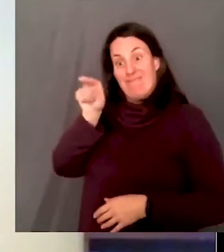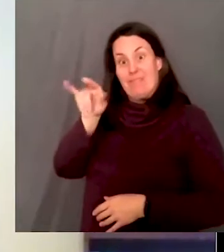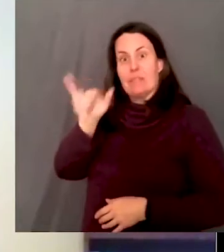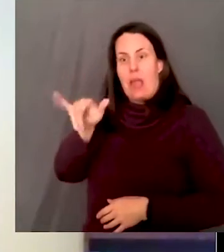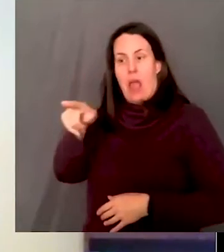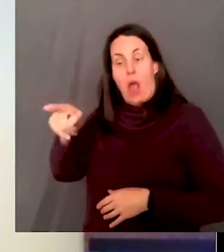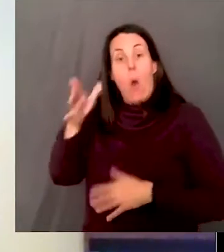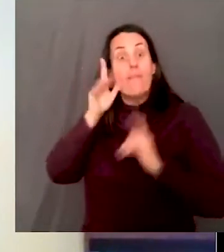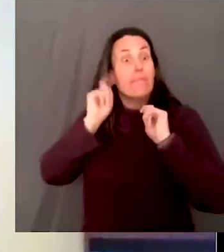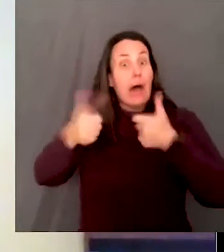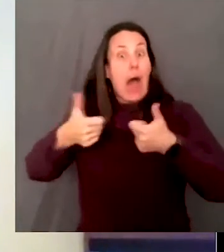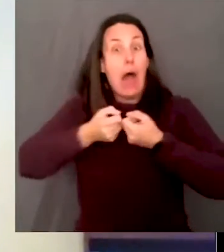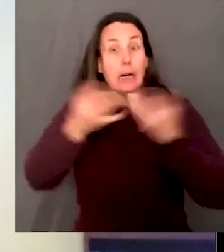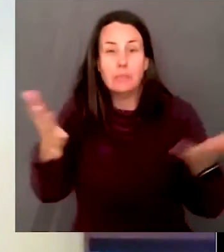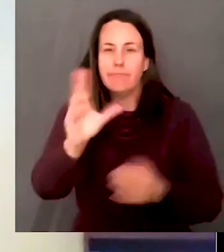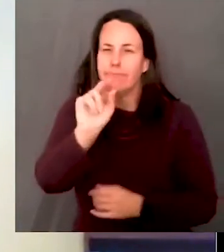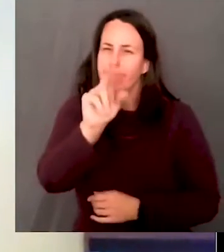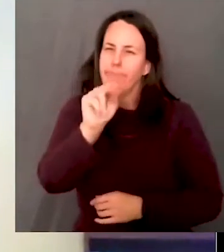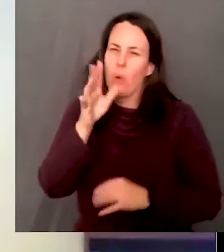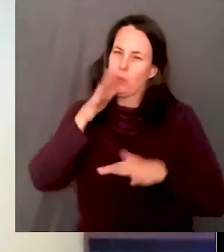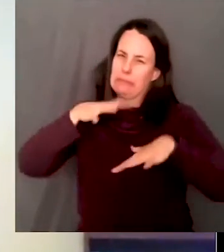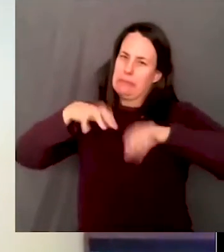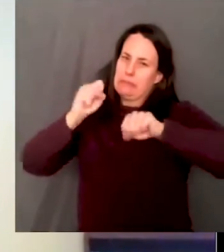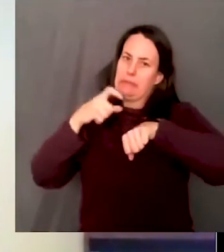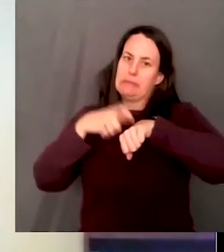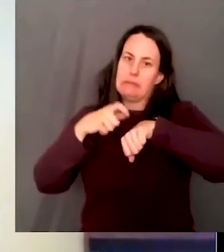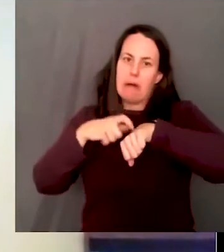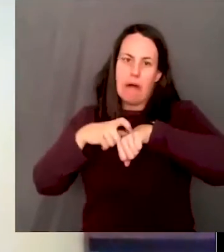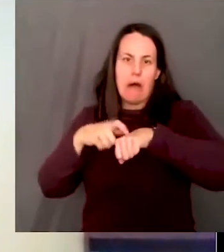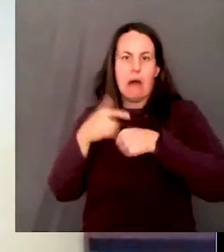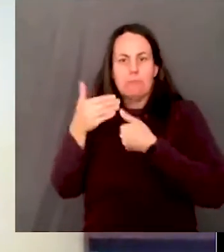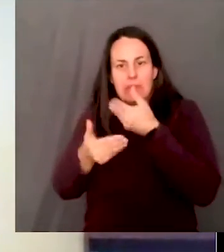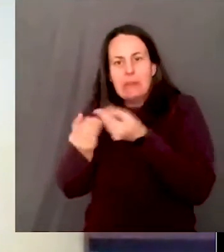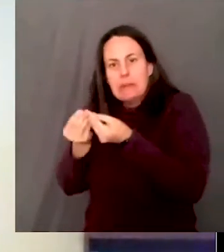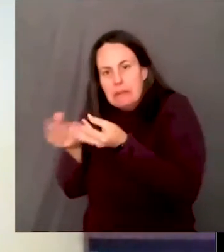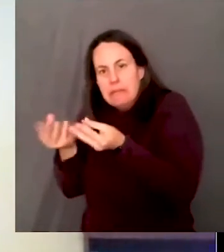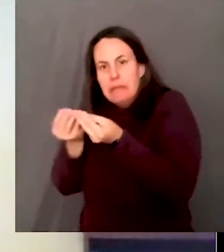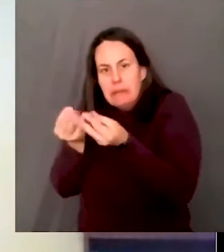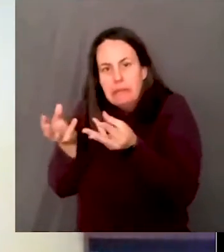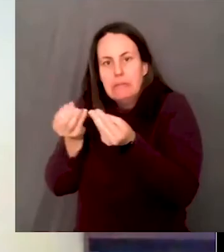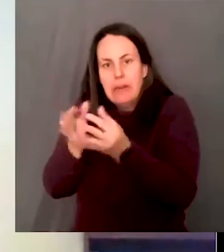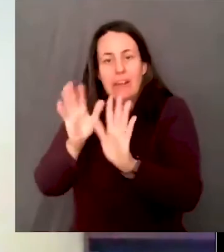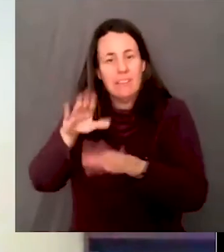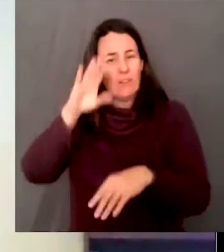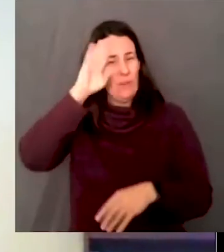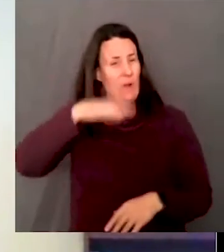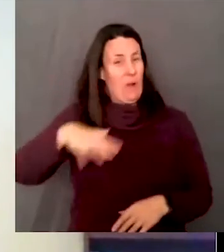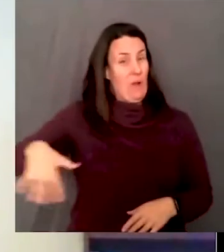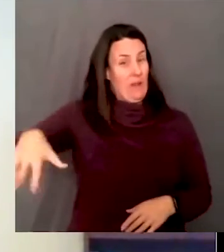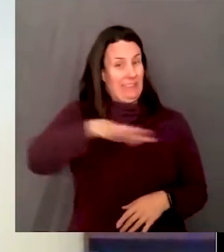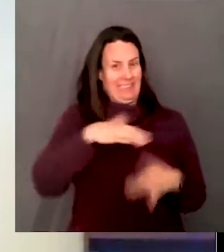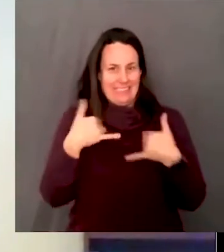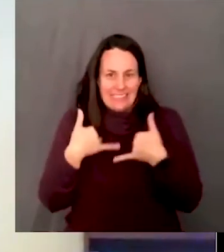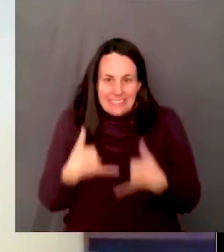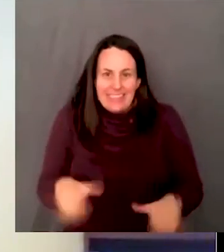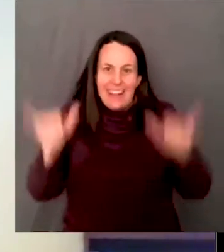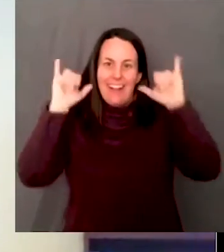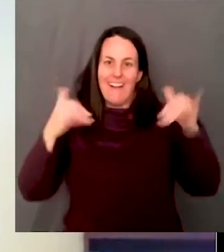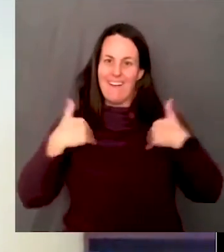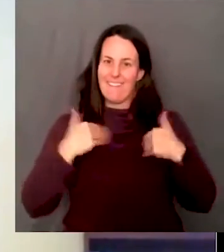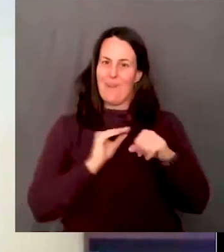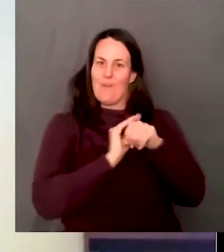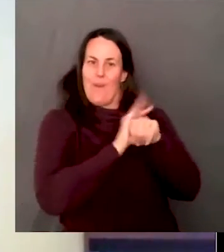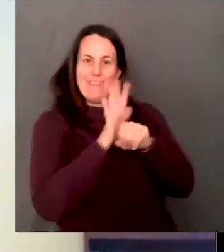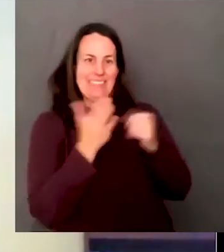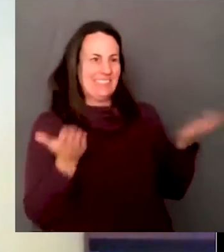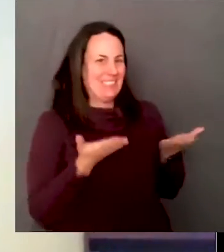spreading it if we do not take preventive steps. This is where we need your help. To make it easier for the vaccine to do